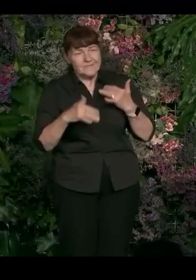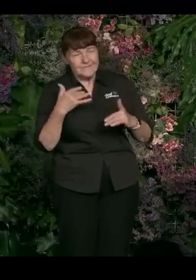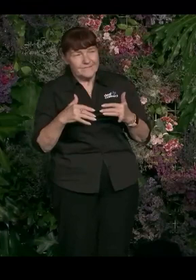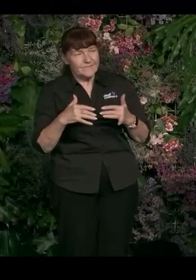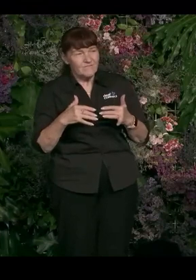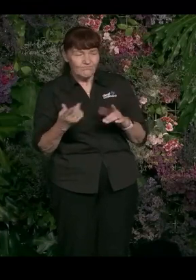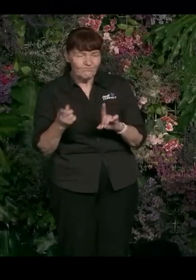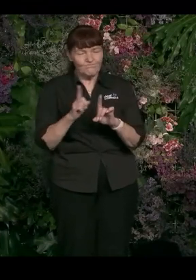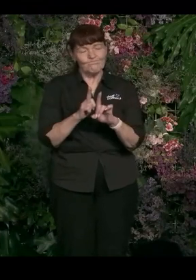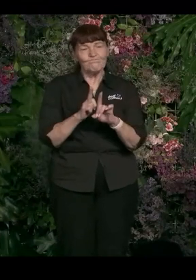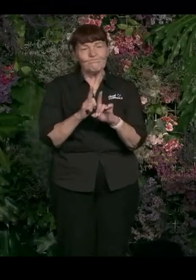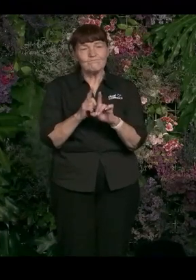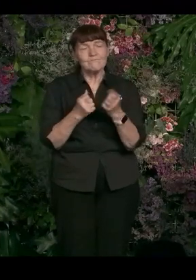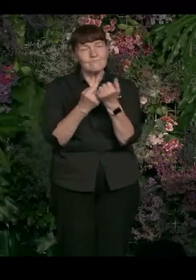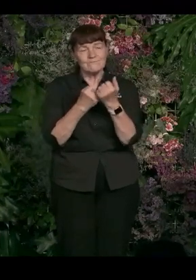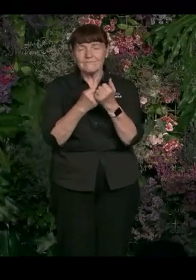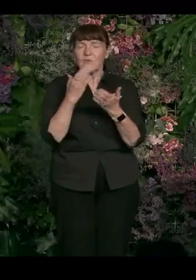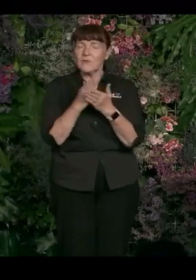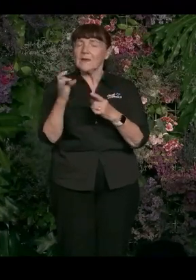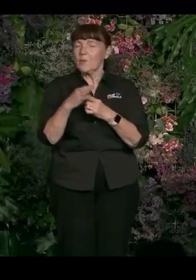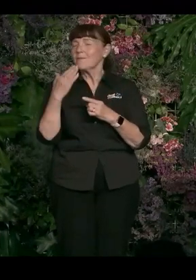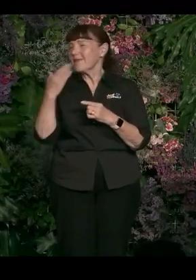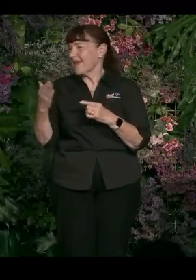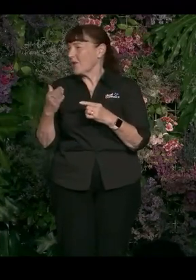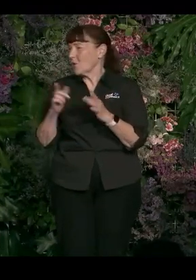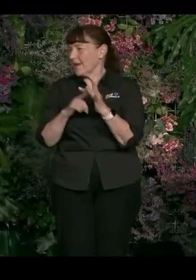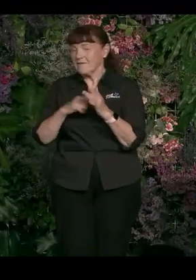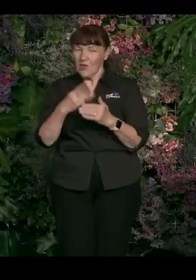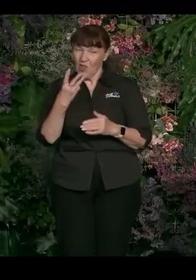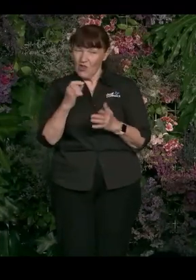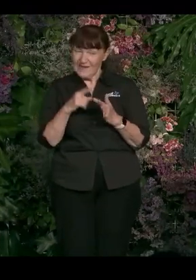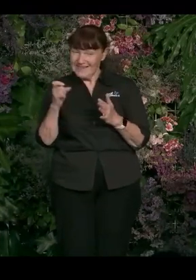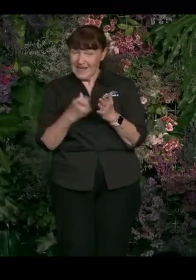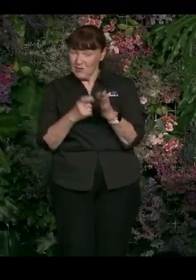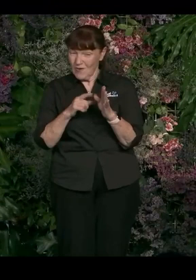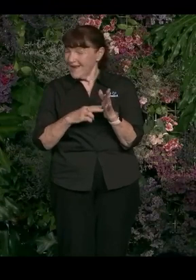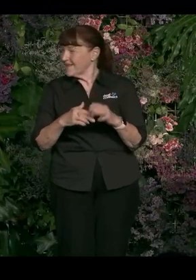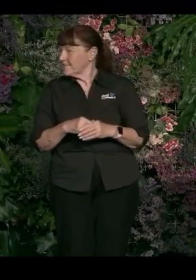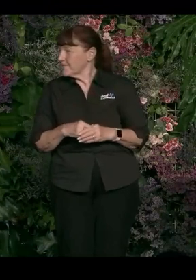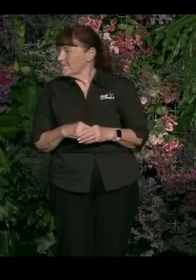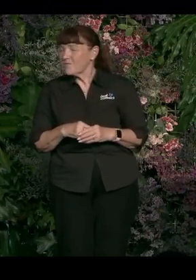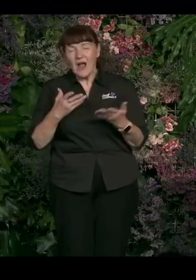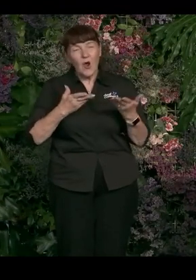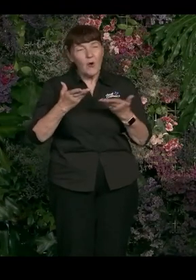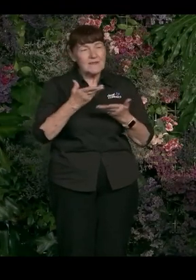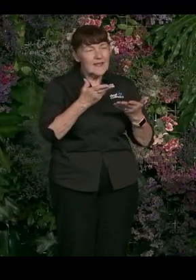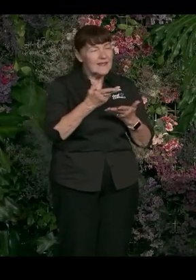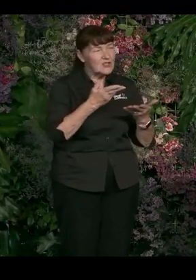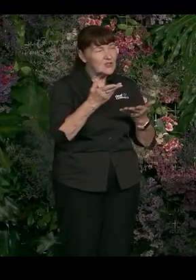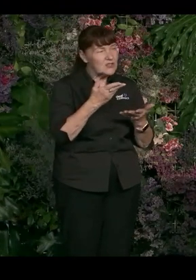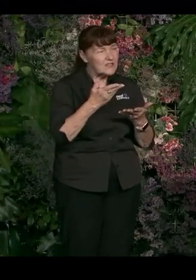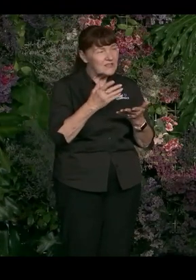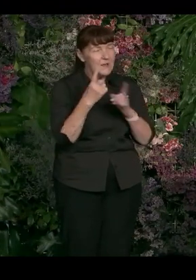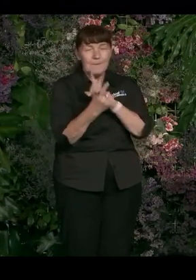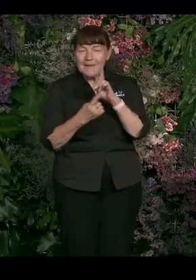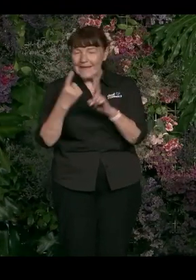things is being beside people is incredibly important. Great. Thanks, Lil. 30 seconds, Ryan. Sure. I would say in conversations, in